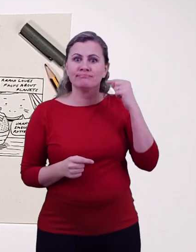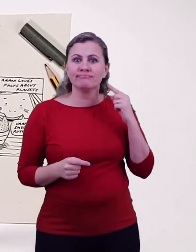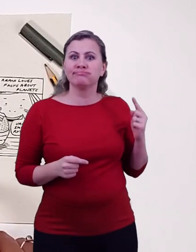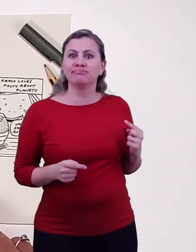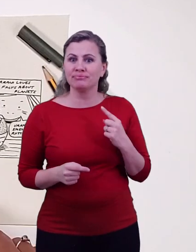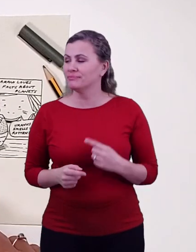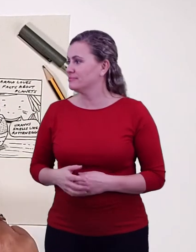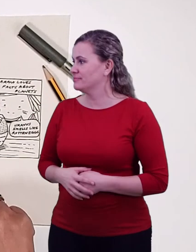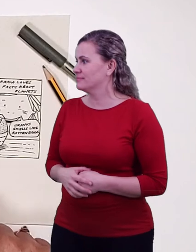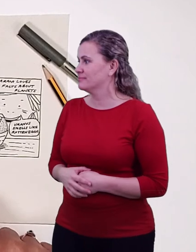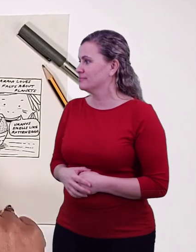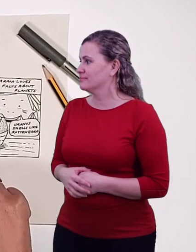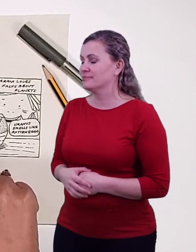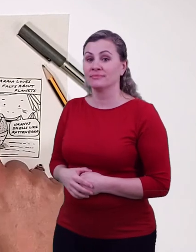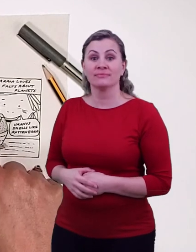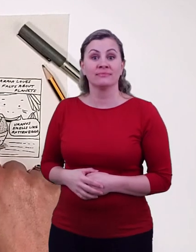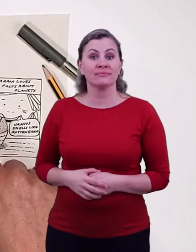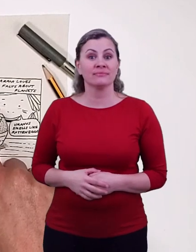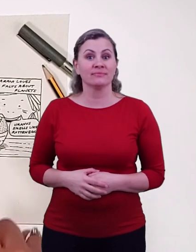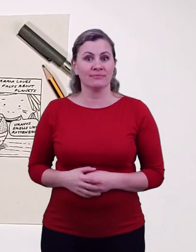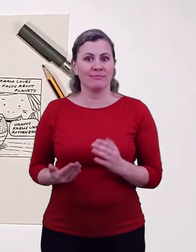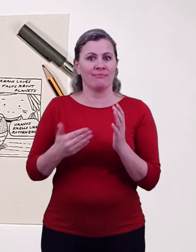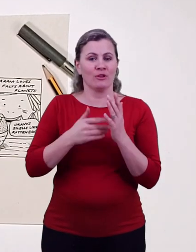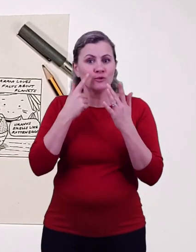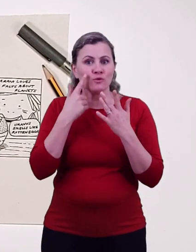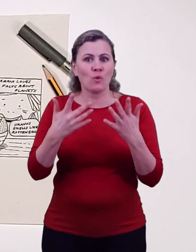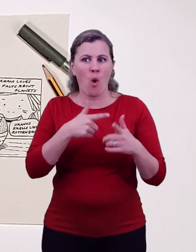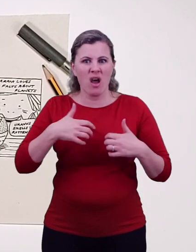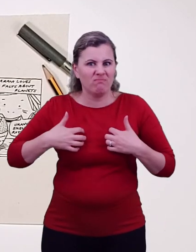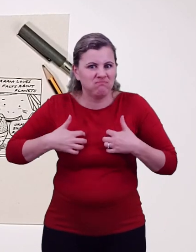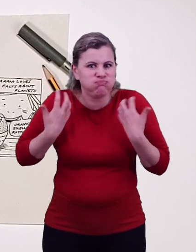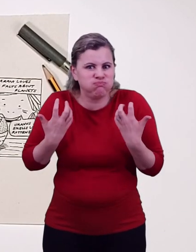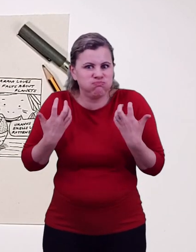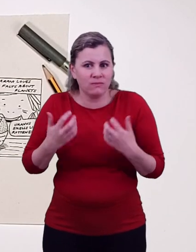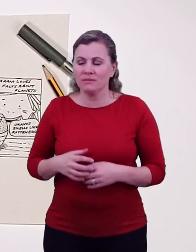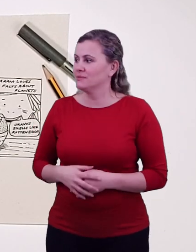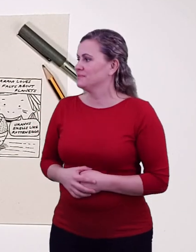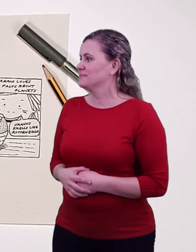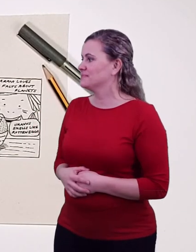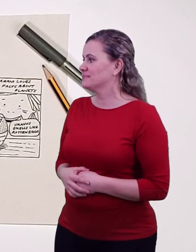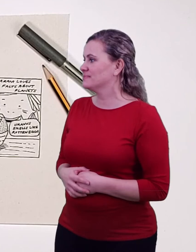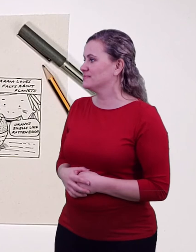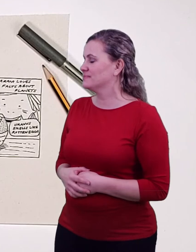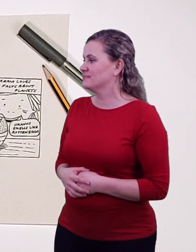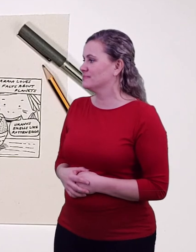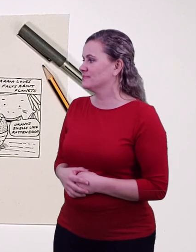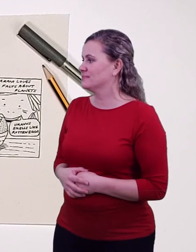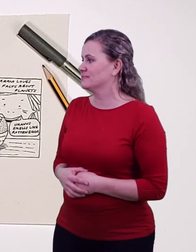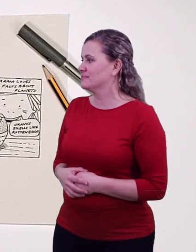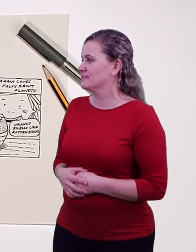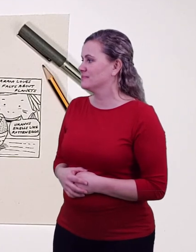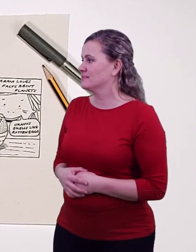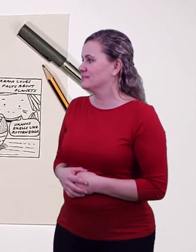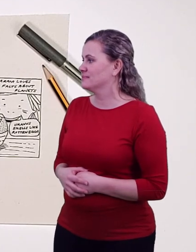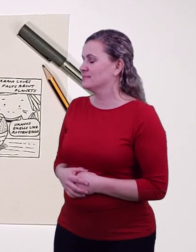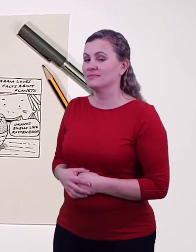Adding drama through movement lines makes your comic illustration stand out. You can express an emotion or add drama by changing the look